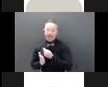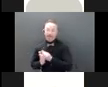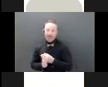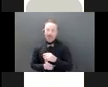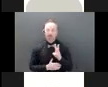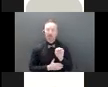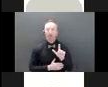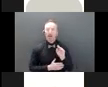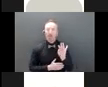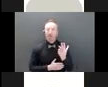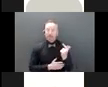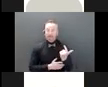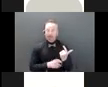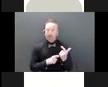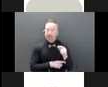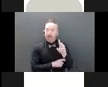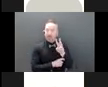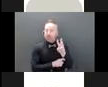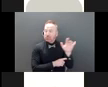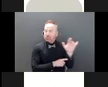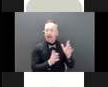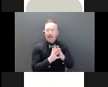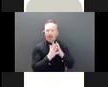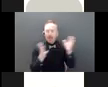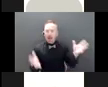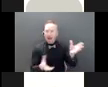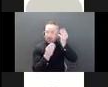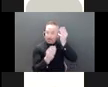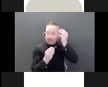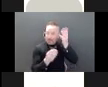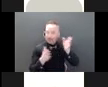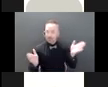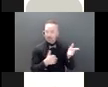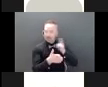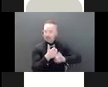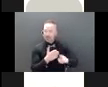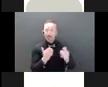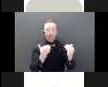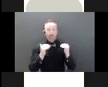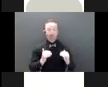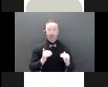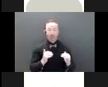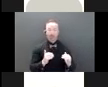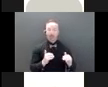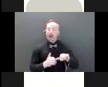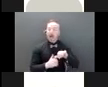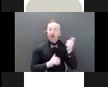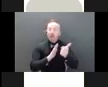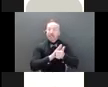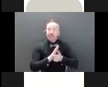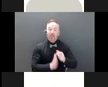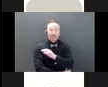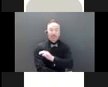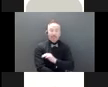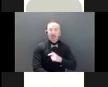lots of information on their website. So I'd encourage you to go there. The other resource is other legal clinics is the South